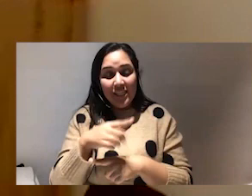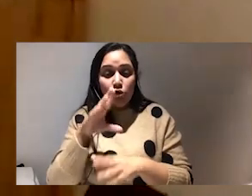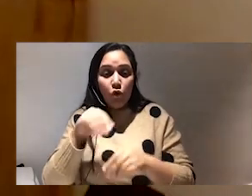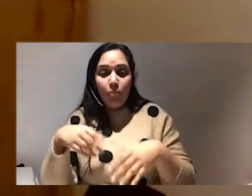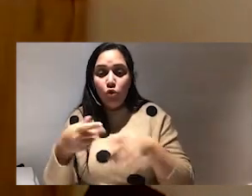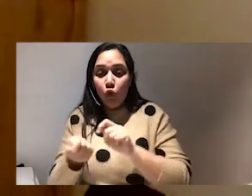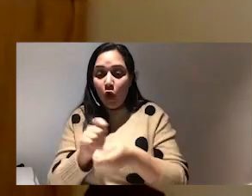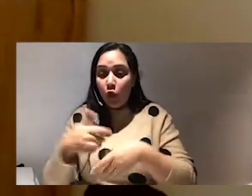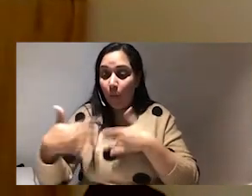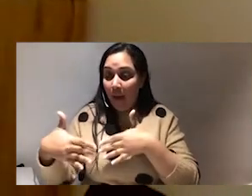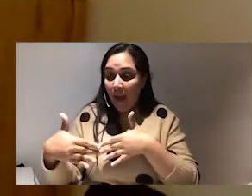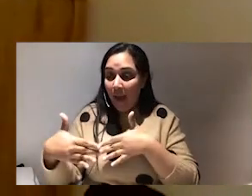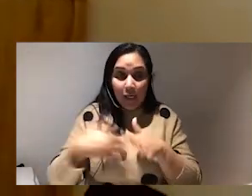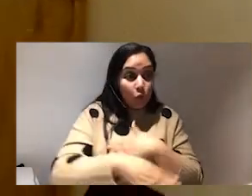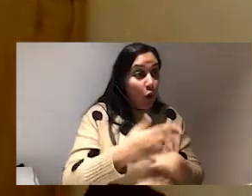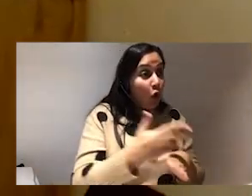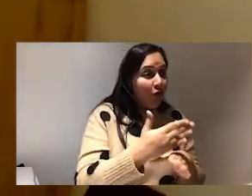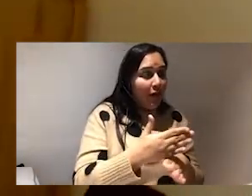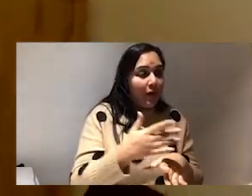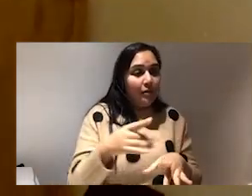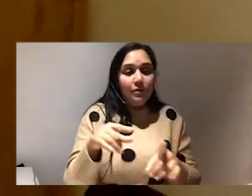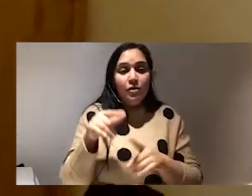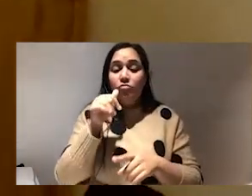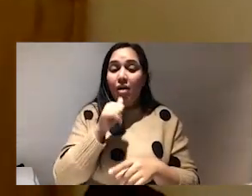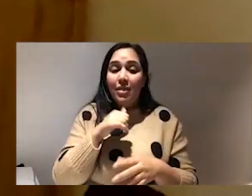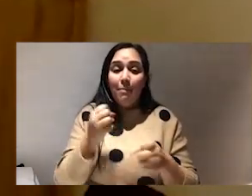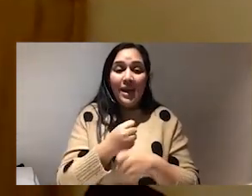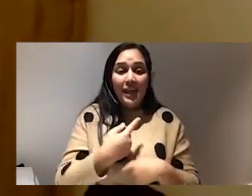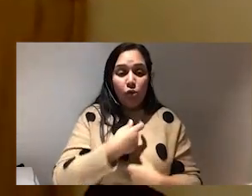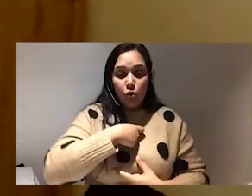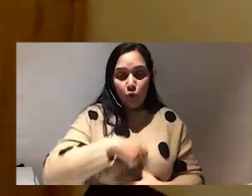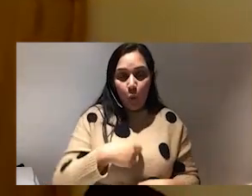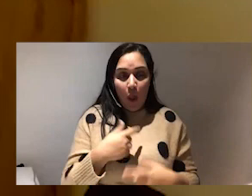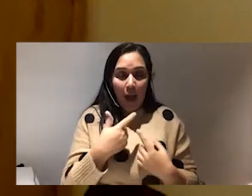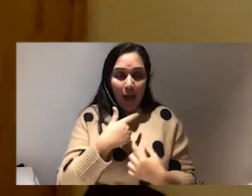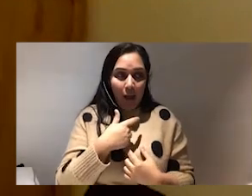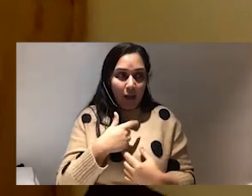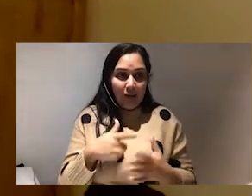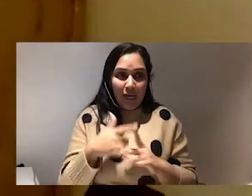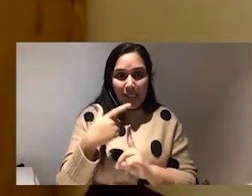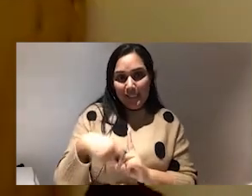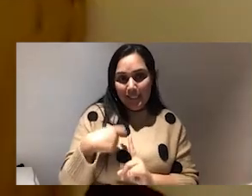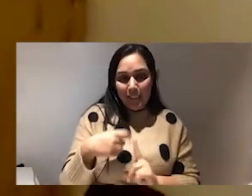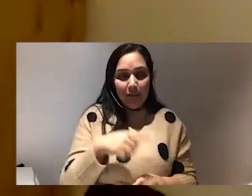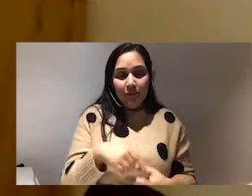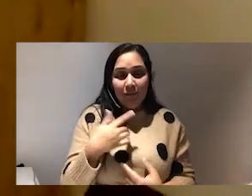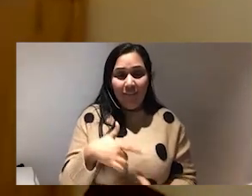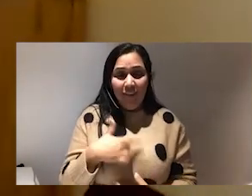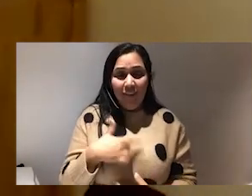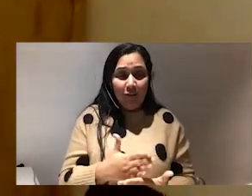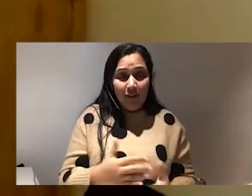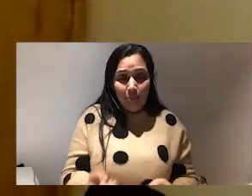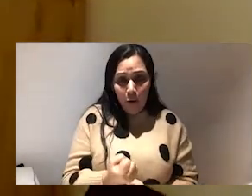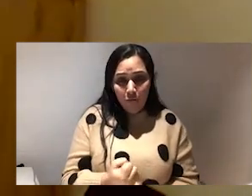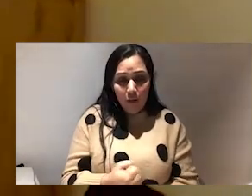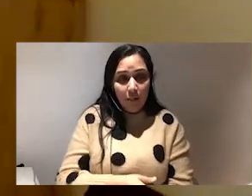go heal and face the pain before you try to make it your sole identity and that I think yeah it just it just felt really really powerful but